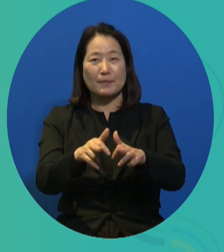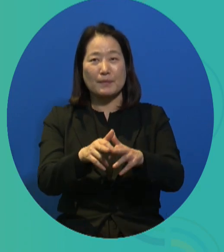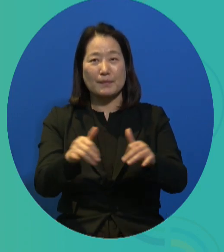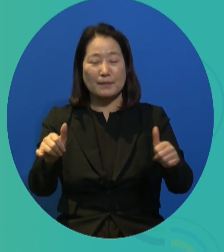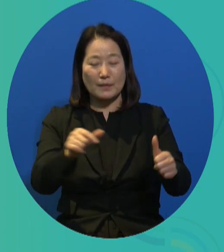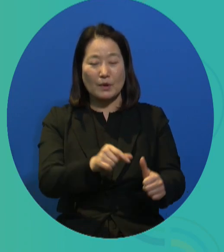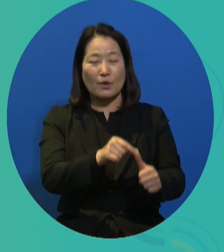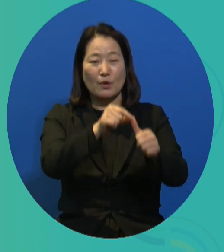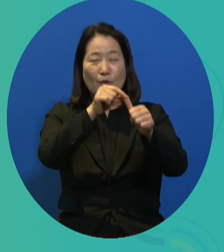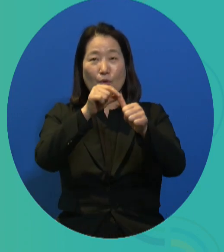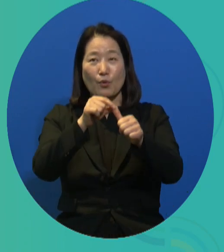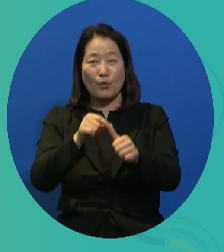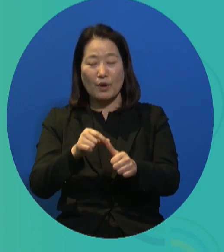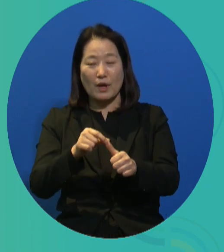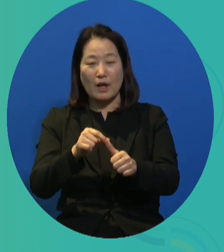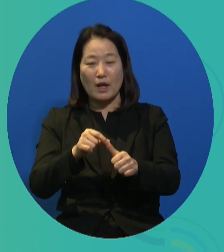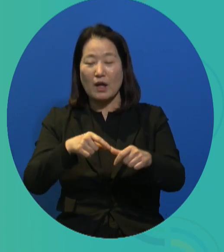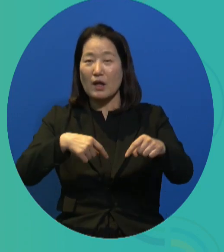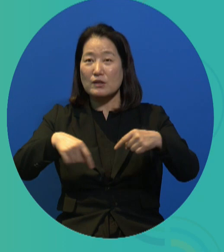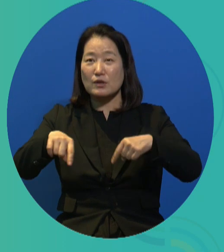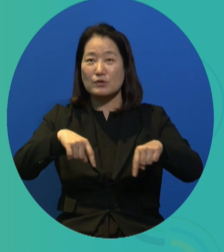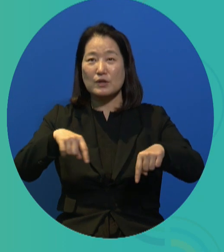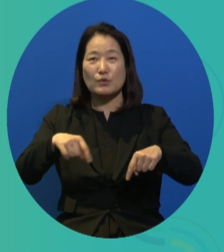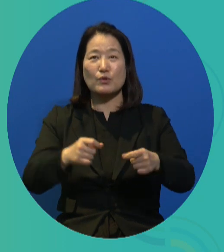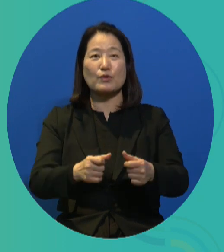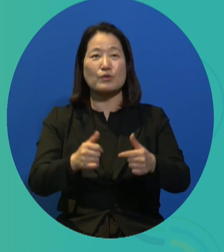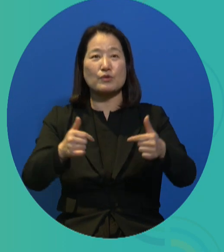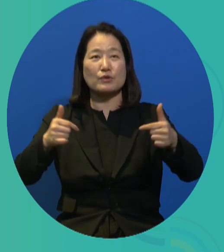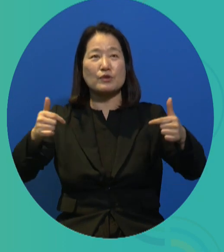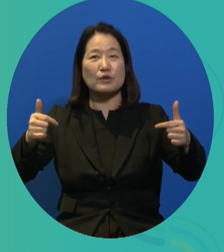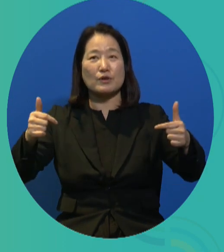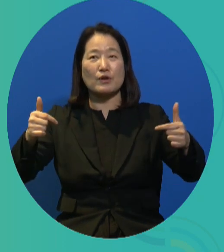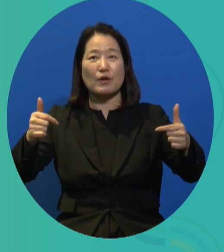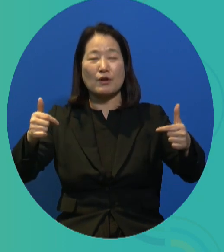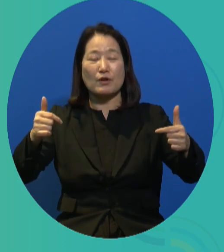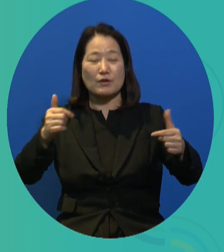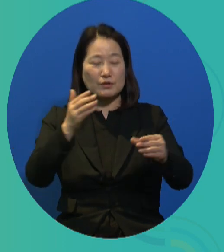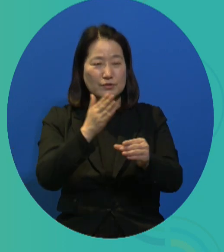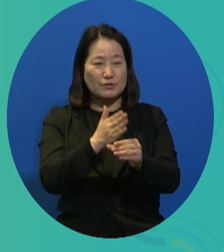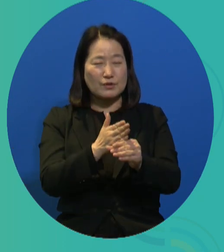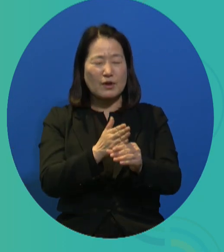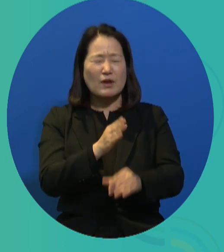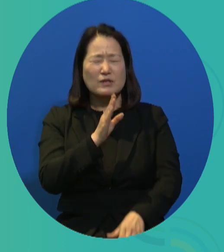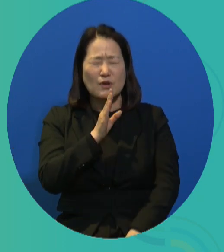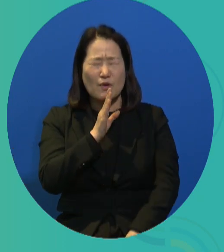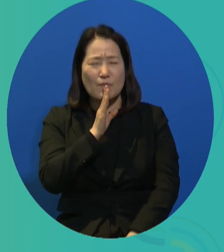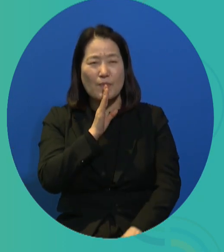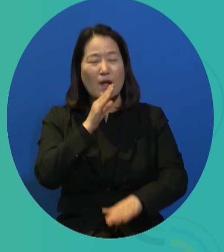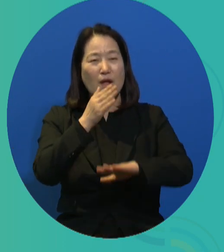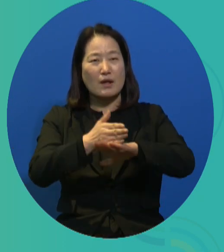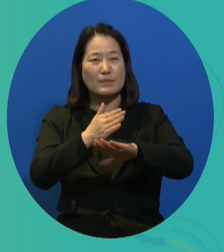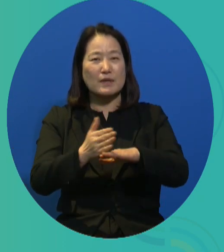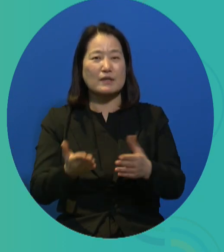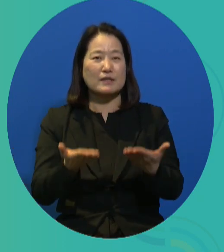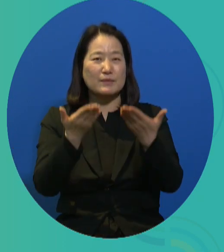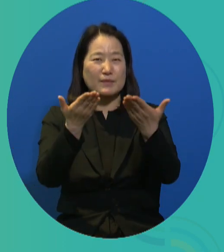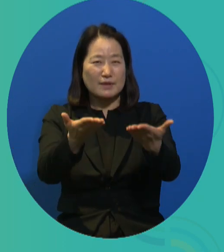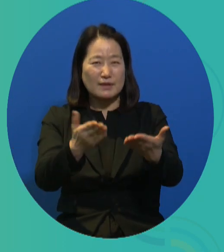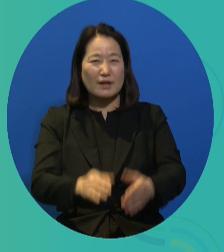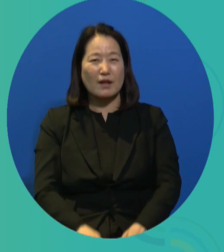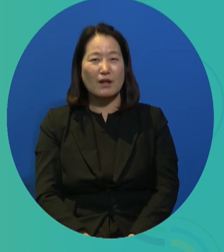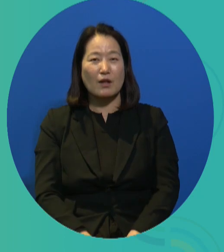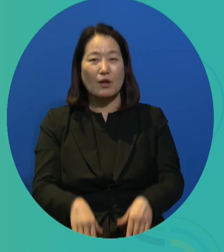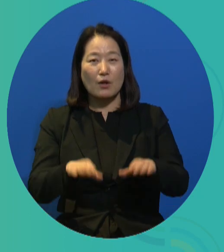And I understand that he's been involved in or Seoul Metropolitan Government has been involved in